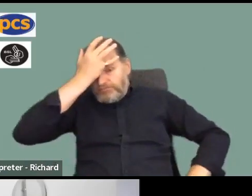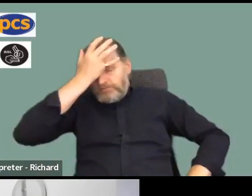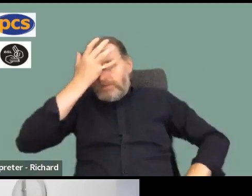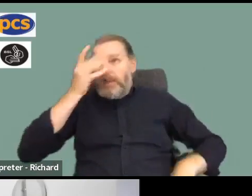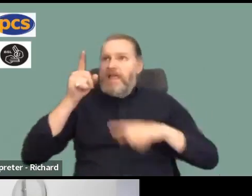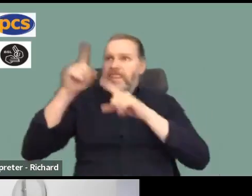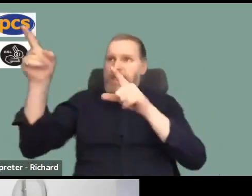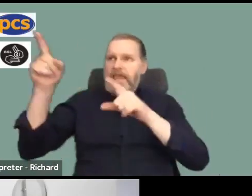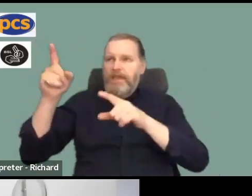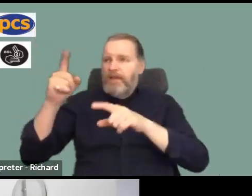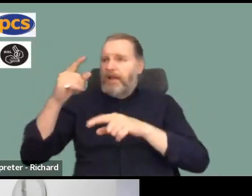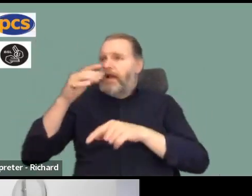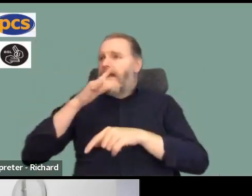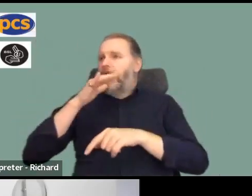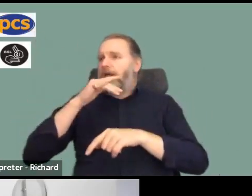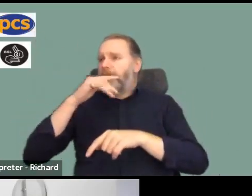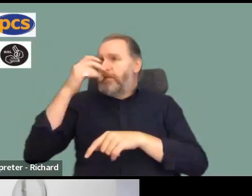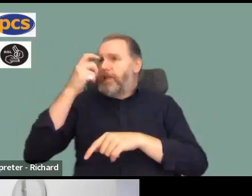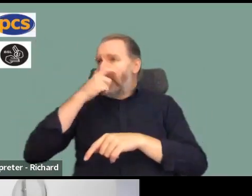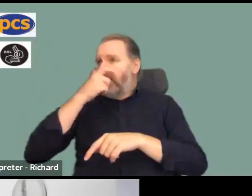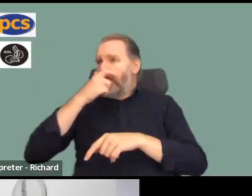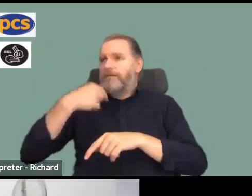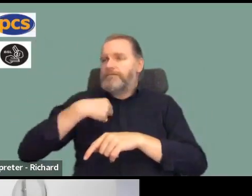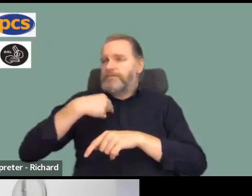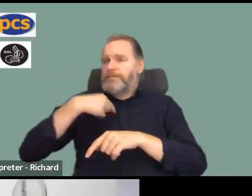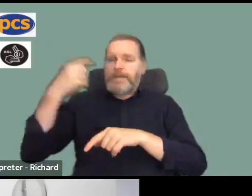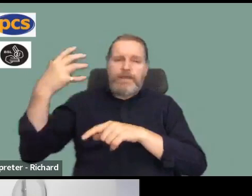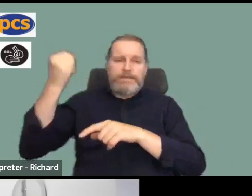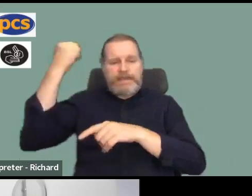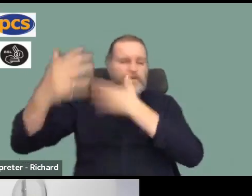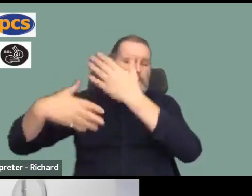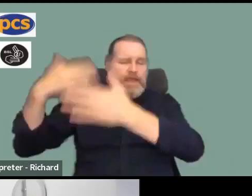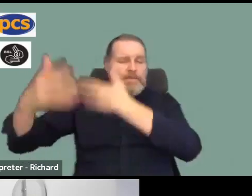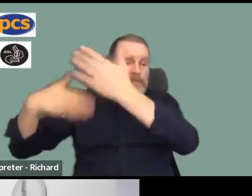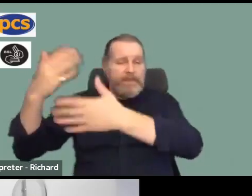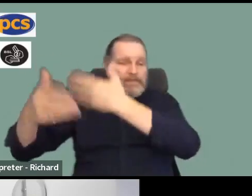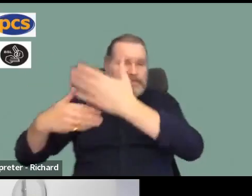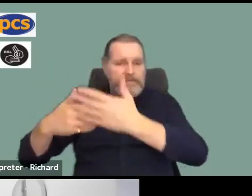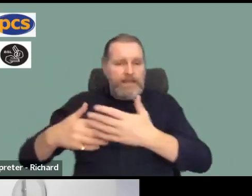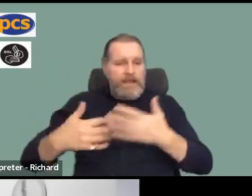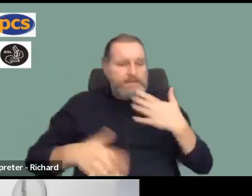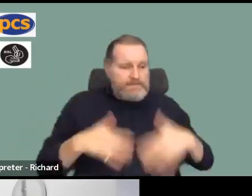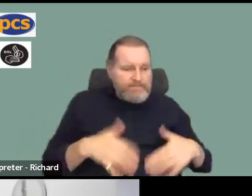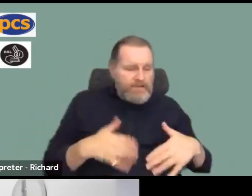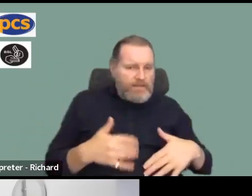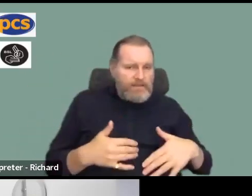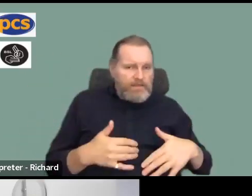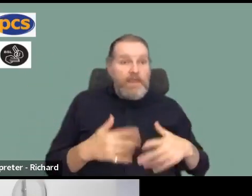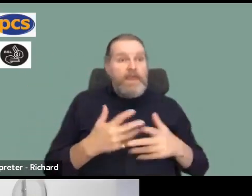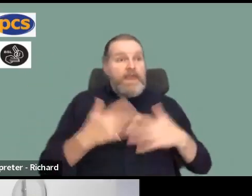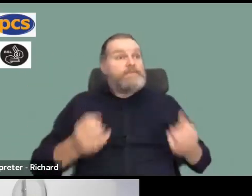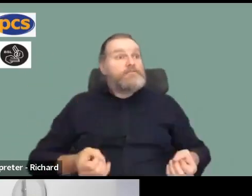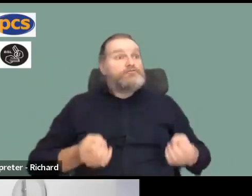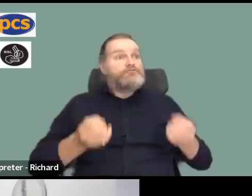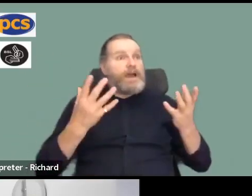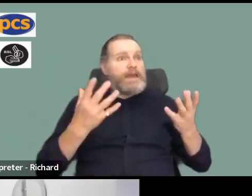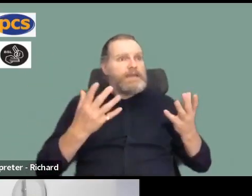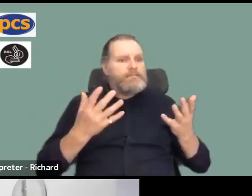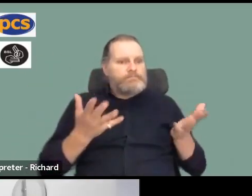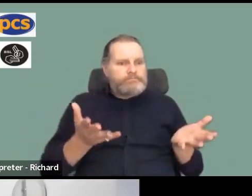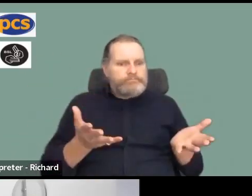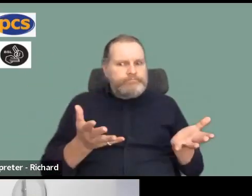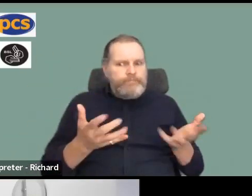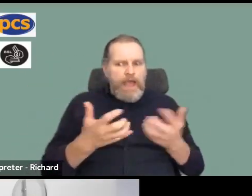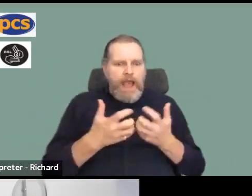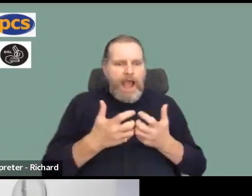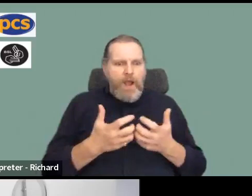people get in a worse position every year. If we do go on strike, we know that we can win. But people worry about being afforded.